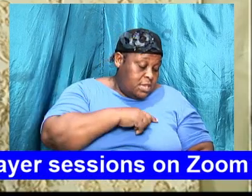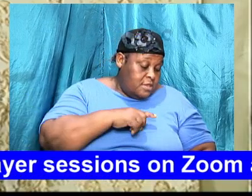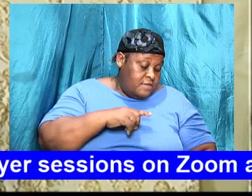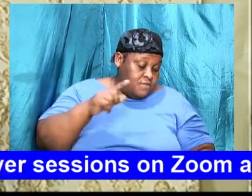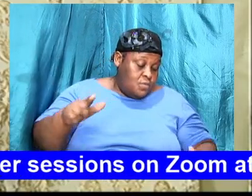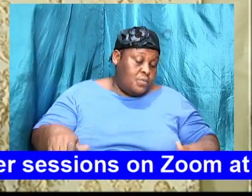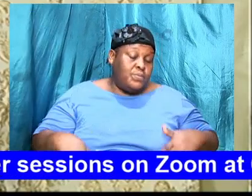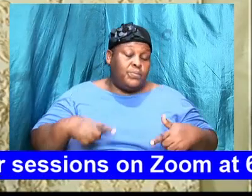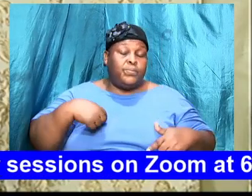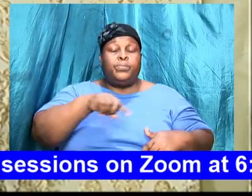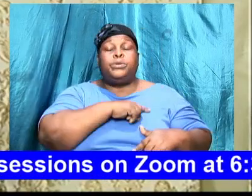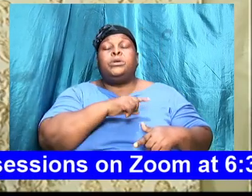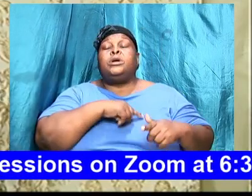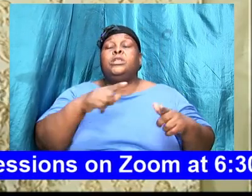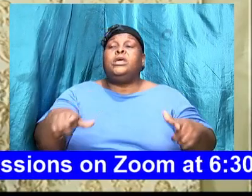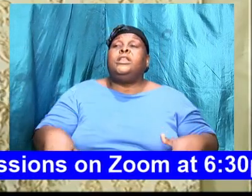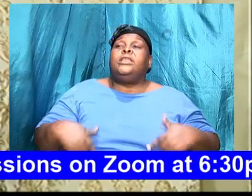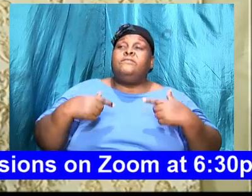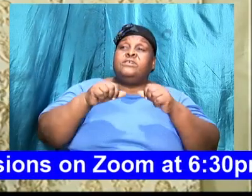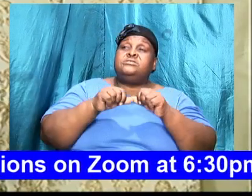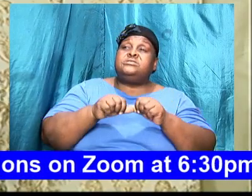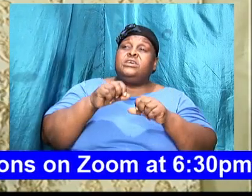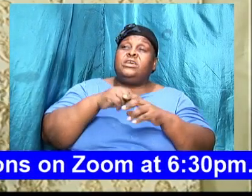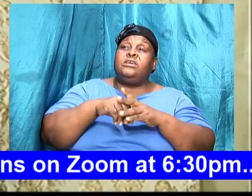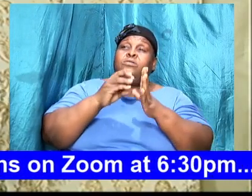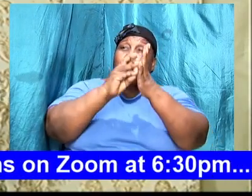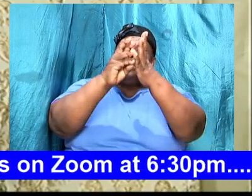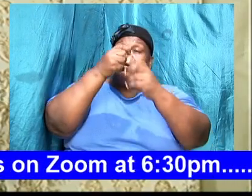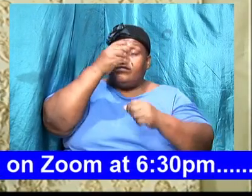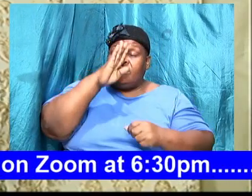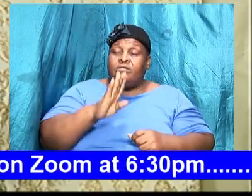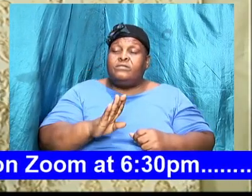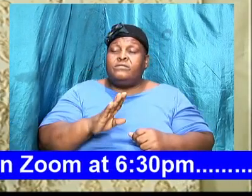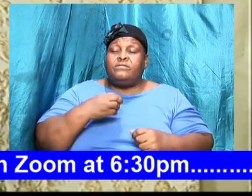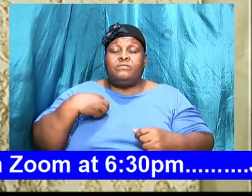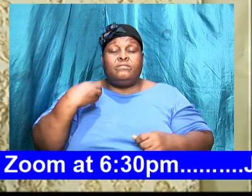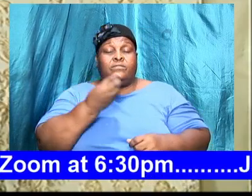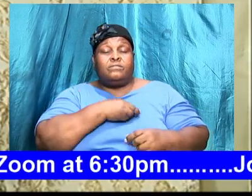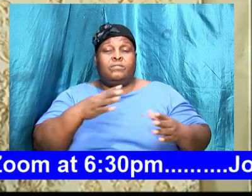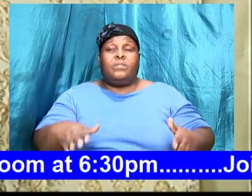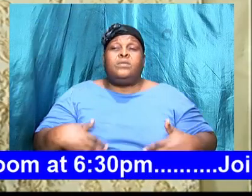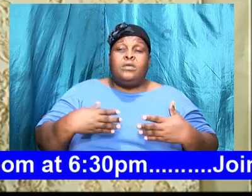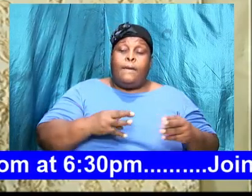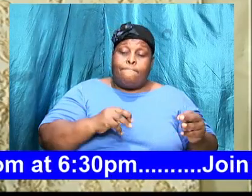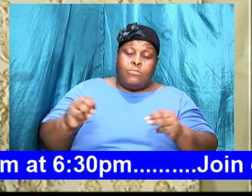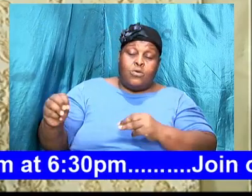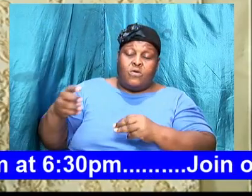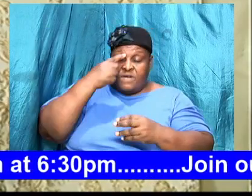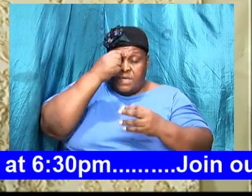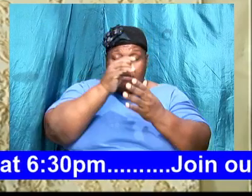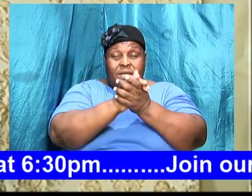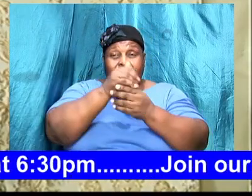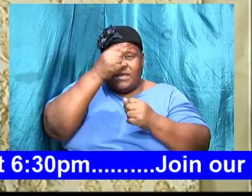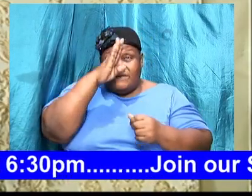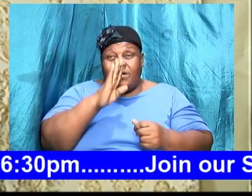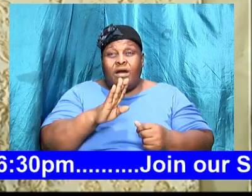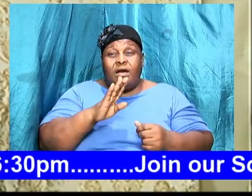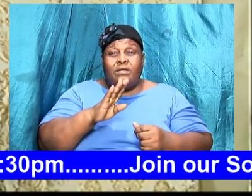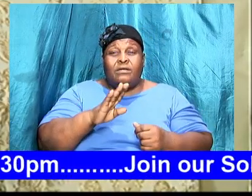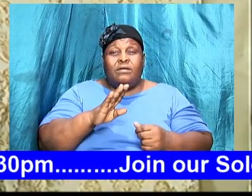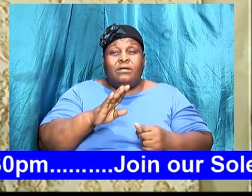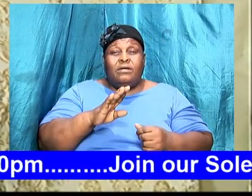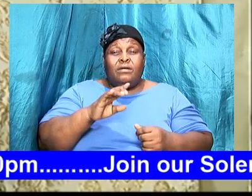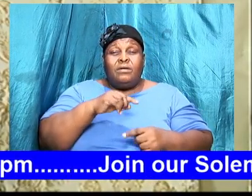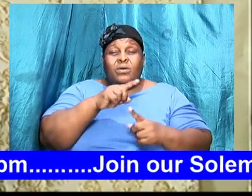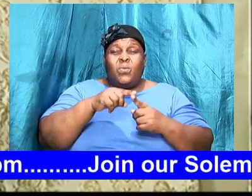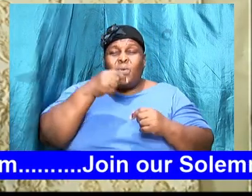do the plan of God for our lives we have got to move by faith we have got to believe God when God first called